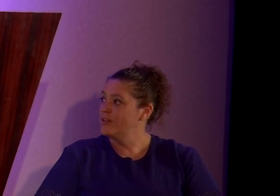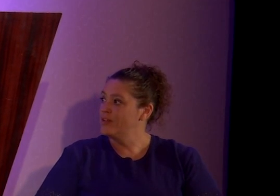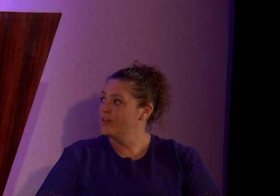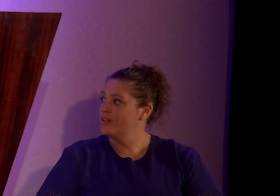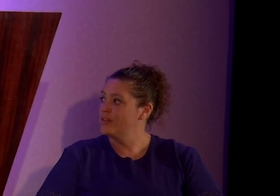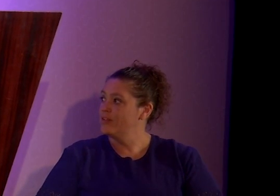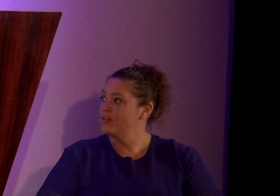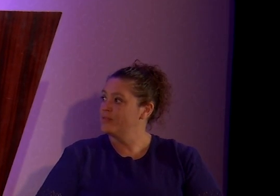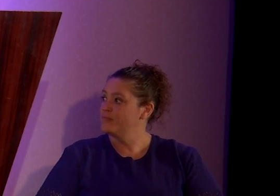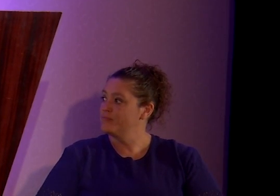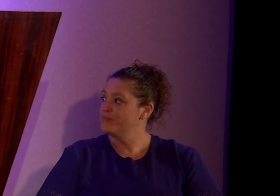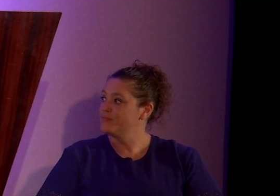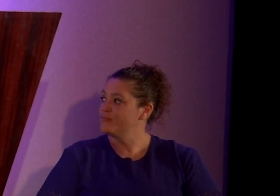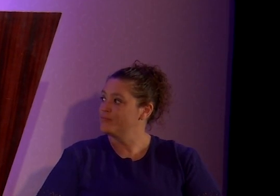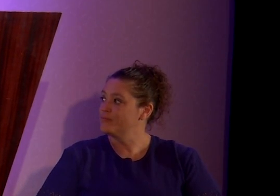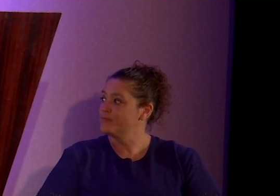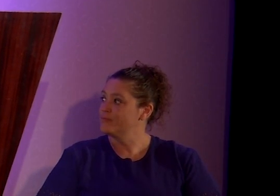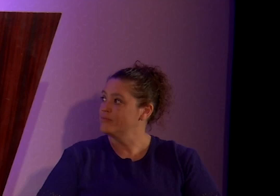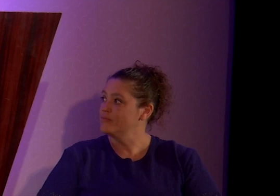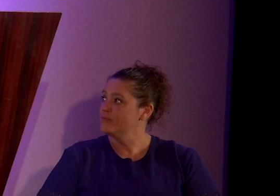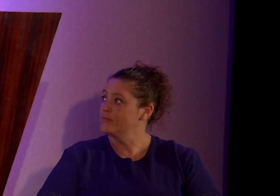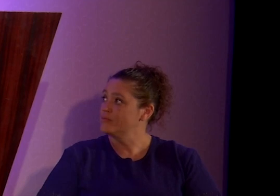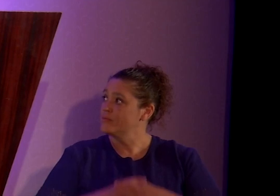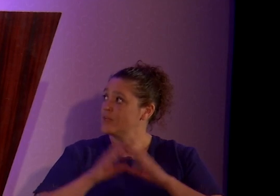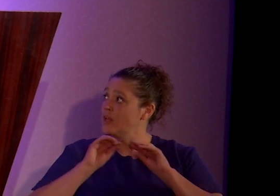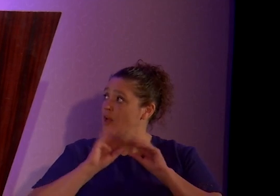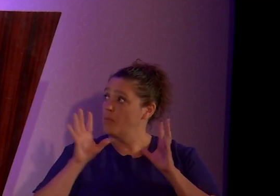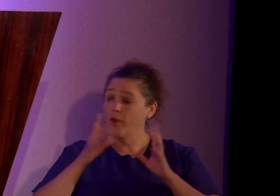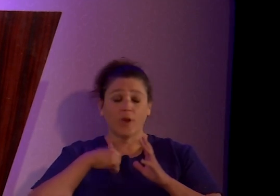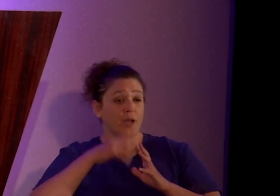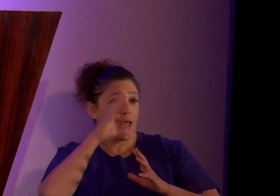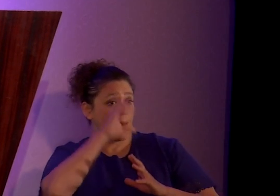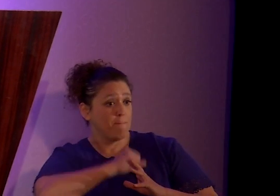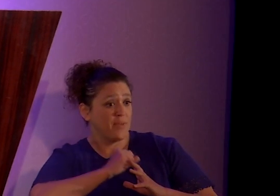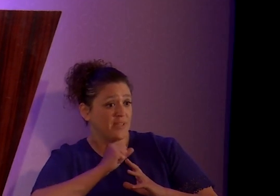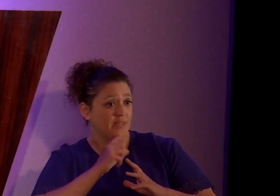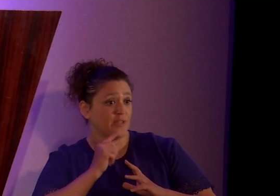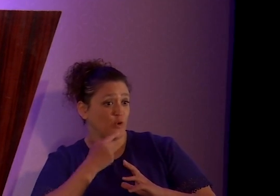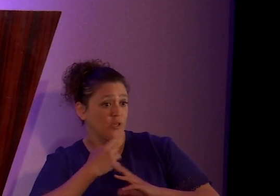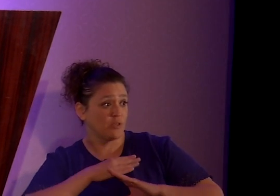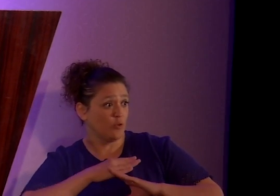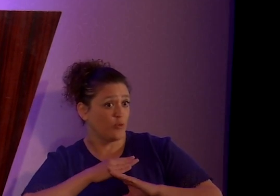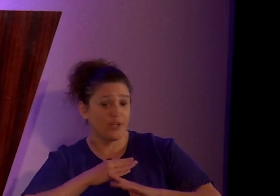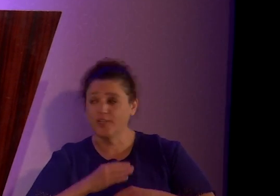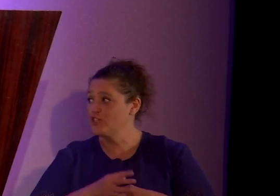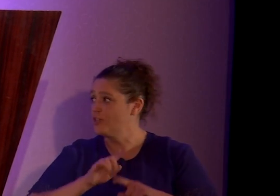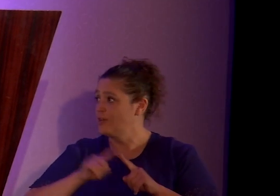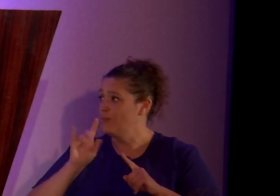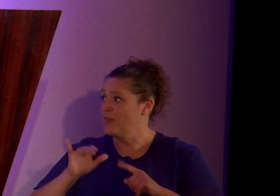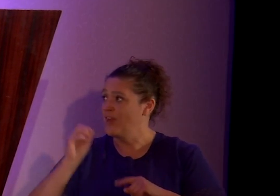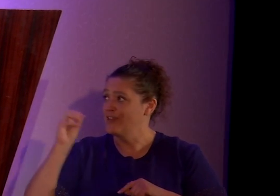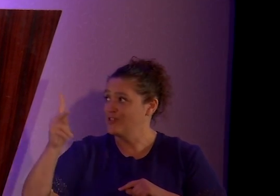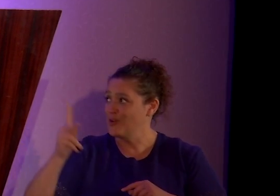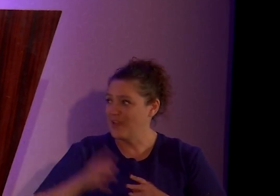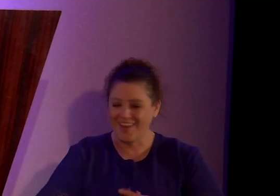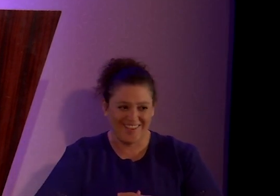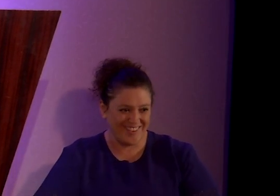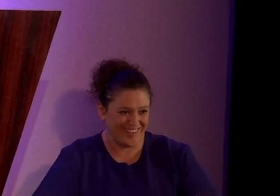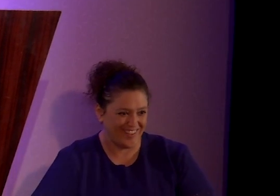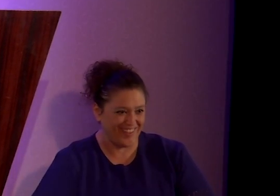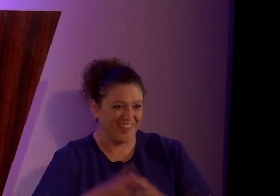Okay. Um, apparently I'm missing critical protection, but that's okay. Planned Parenthood's out there.